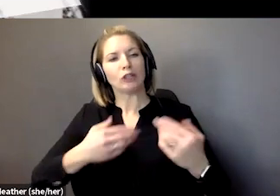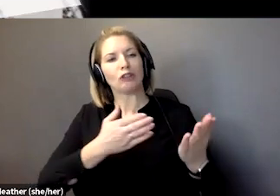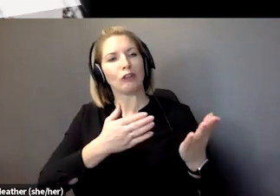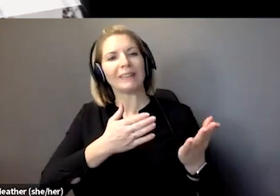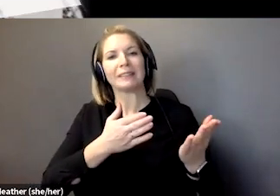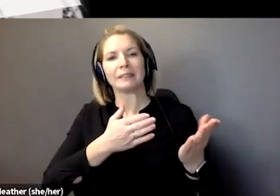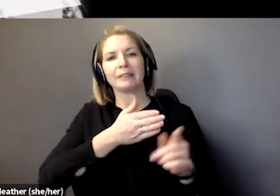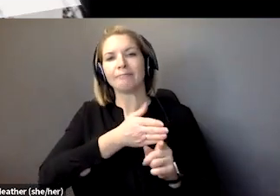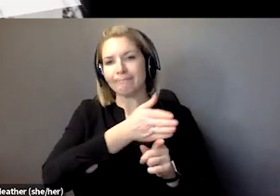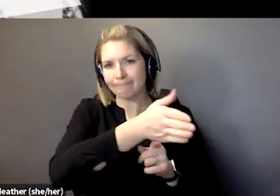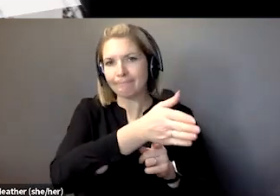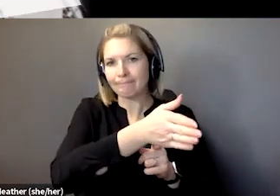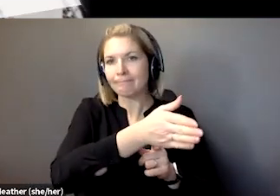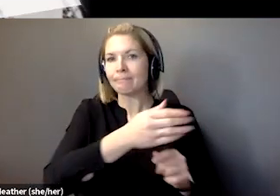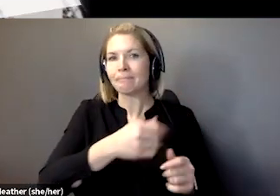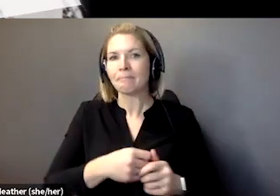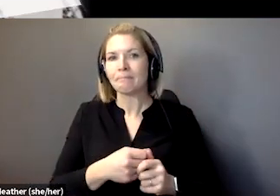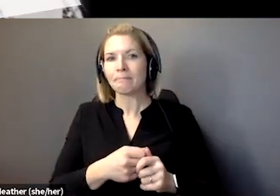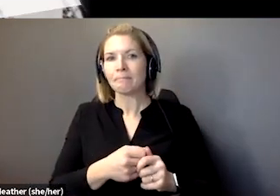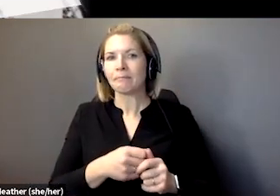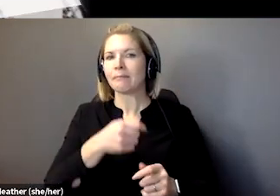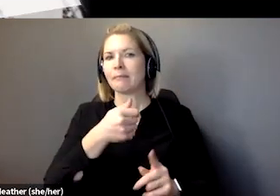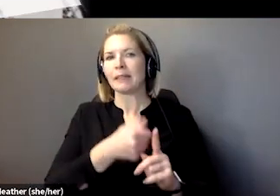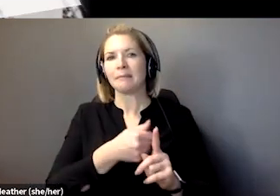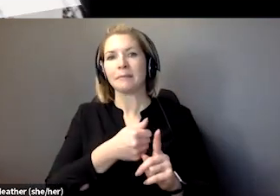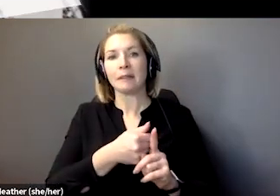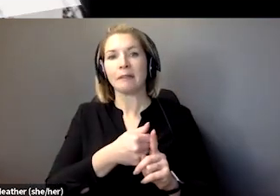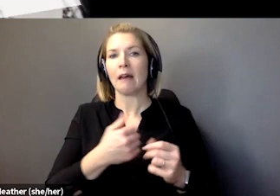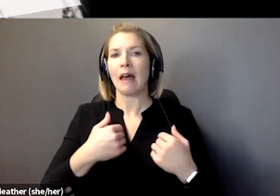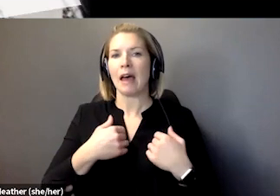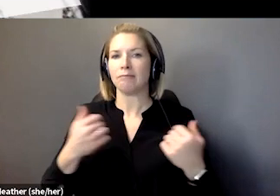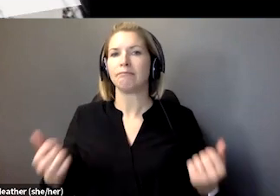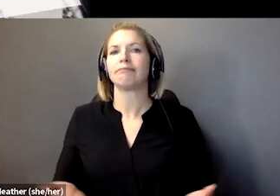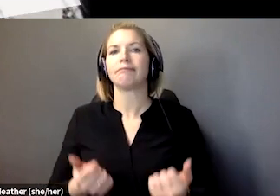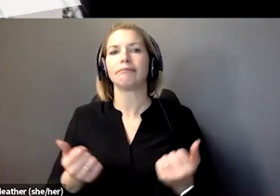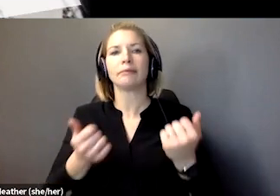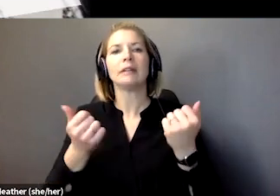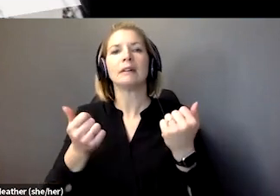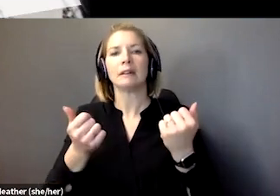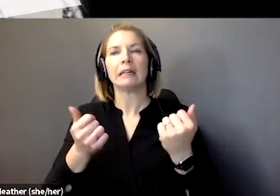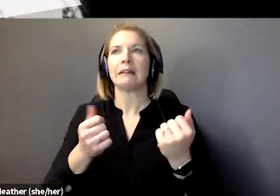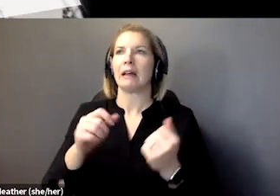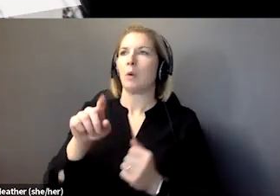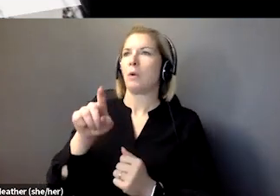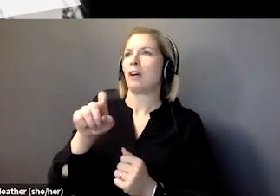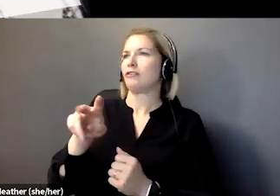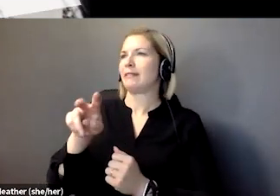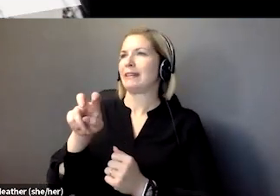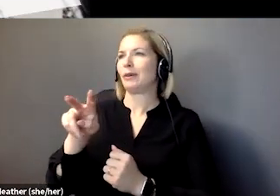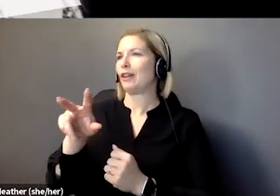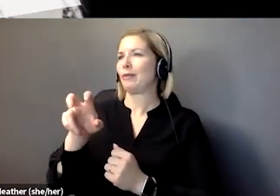evaluated many hundreds of services and spoken to tens of thousands of people.